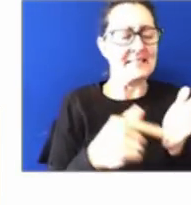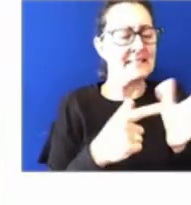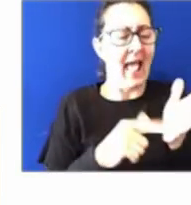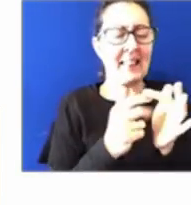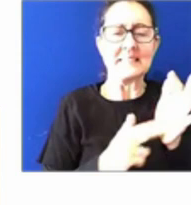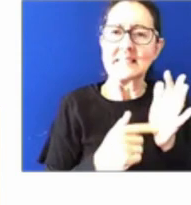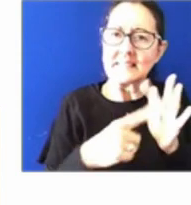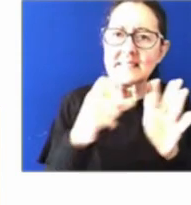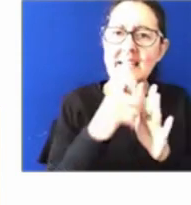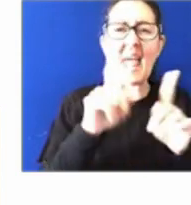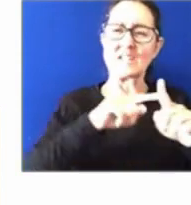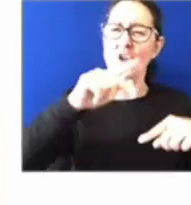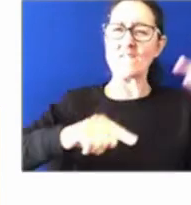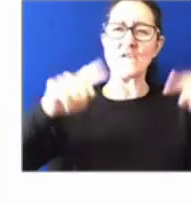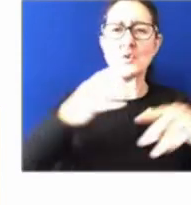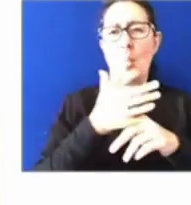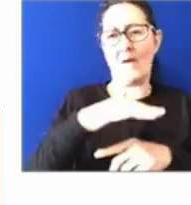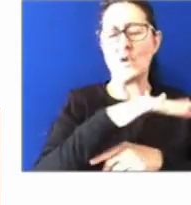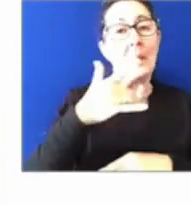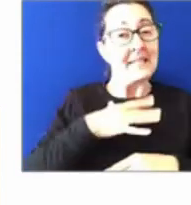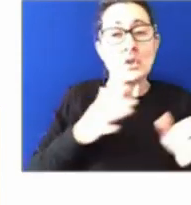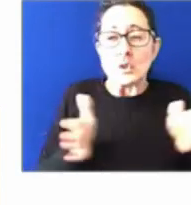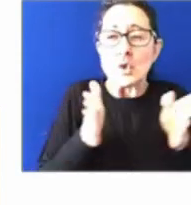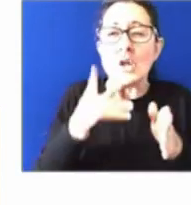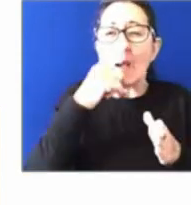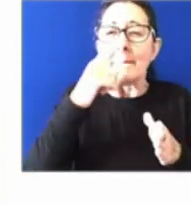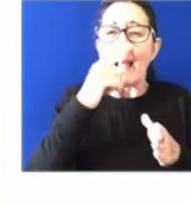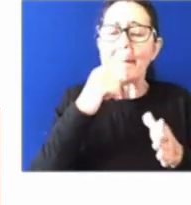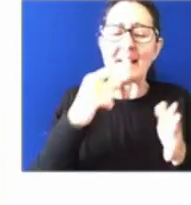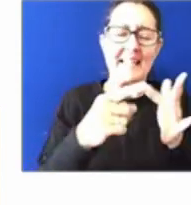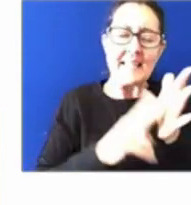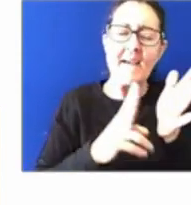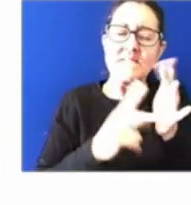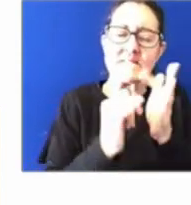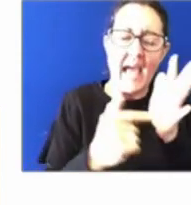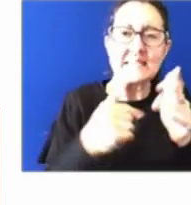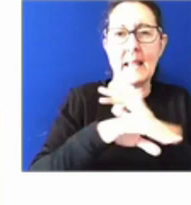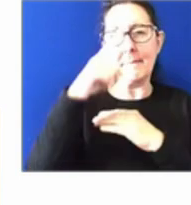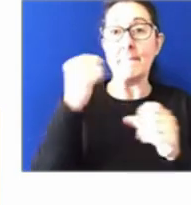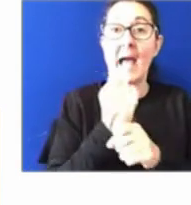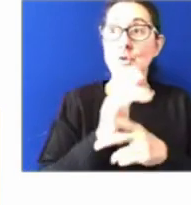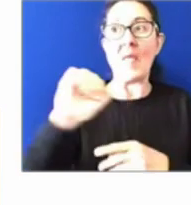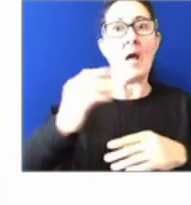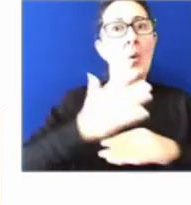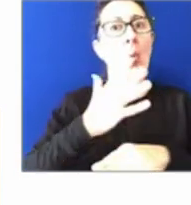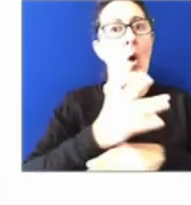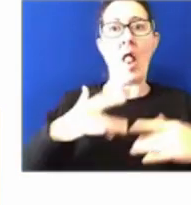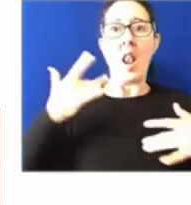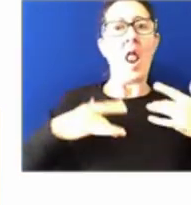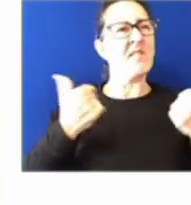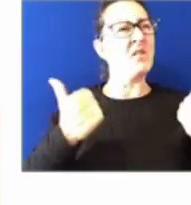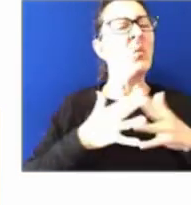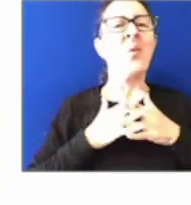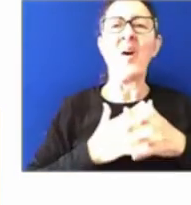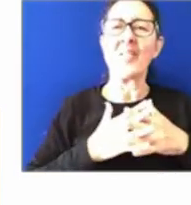and we need to nurture people to ensure their careers are rewarding. To enhance our employee value proposition,